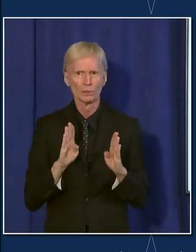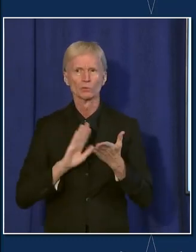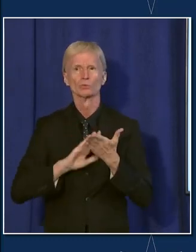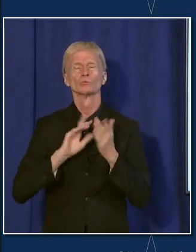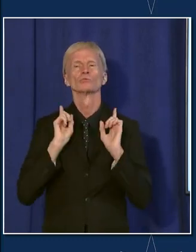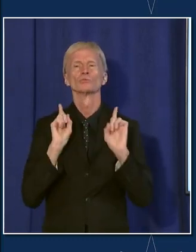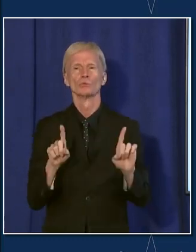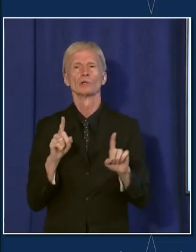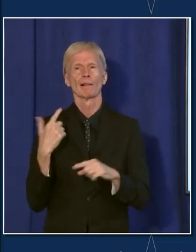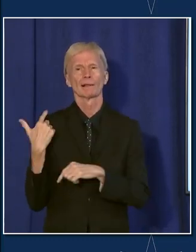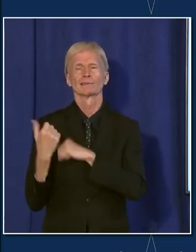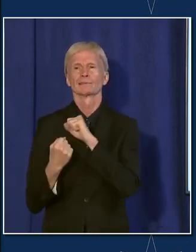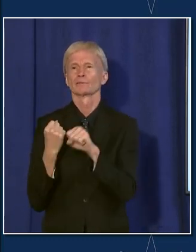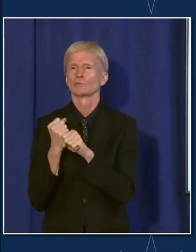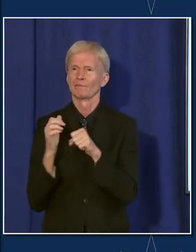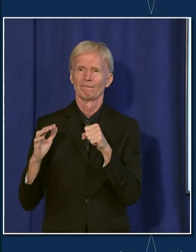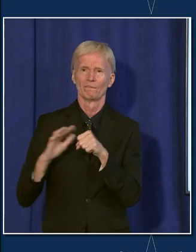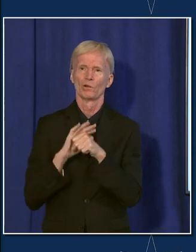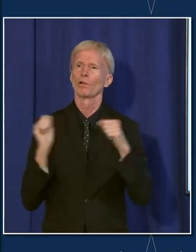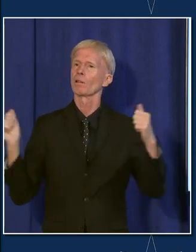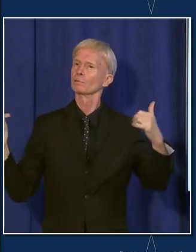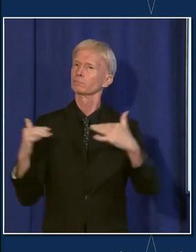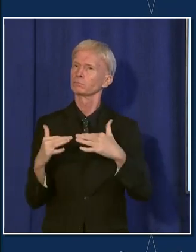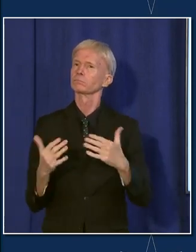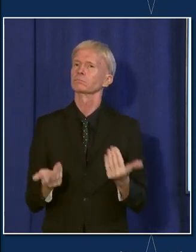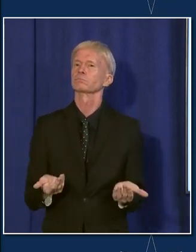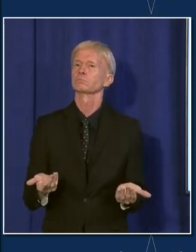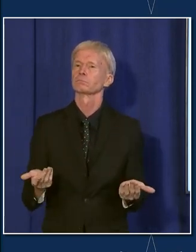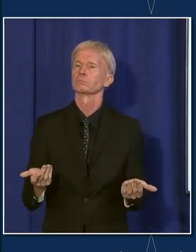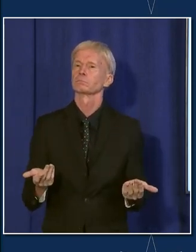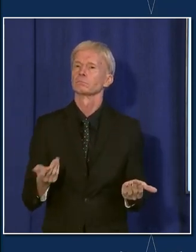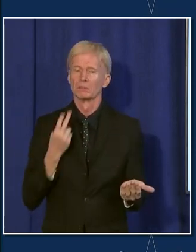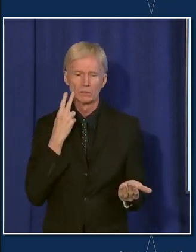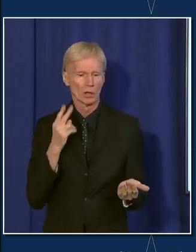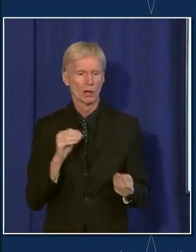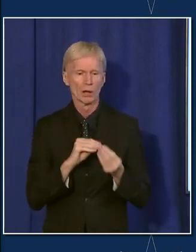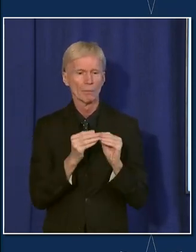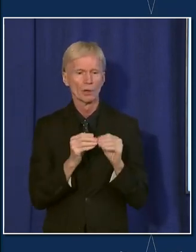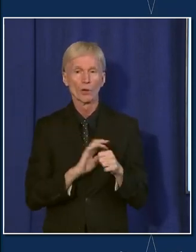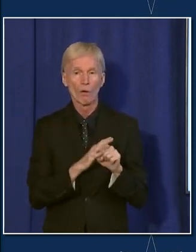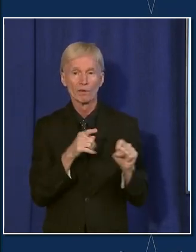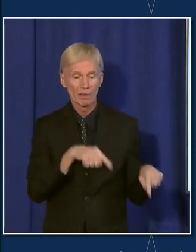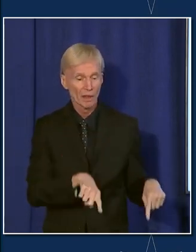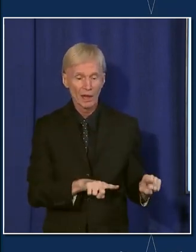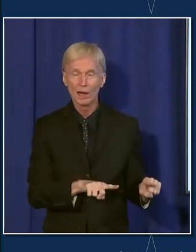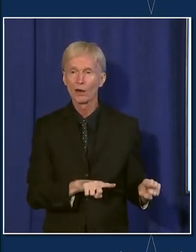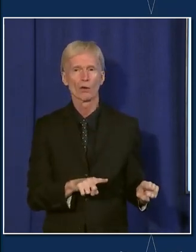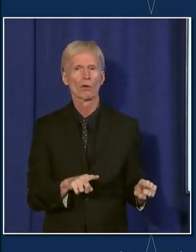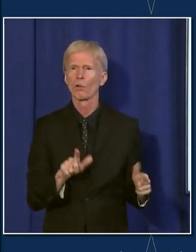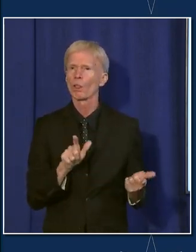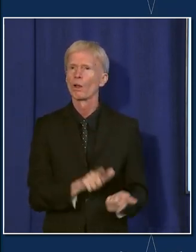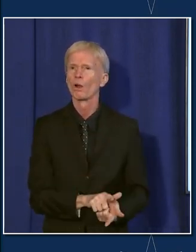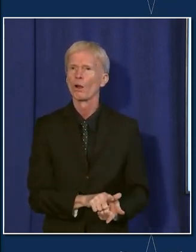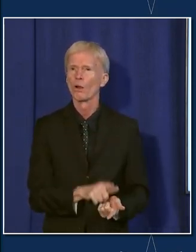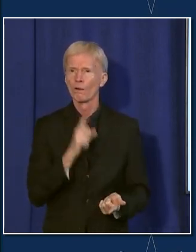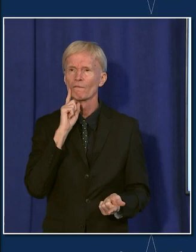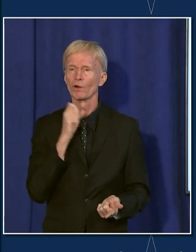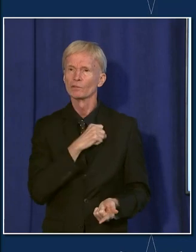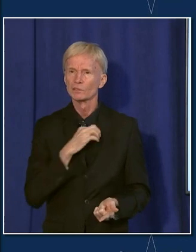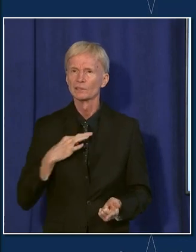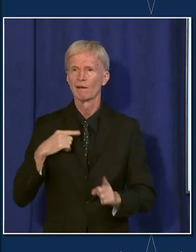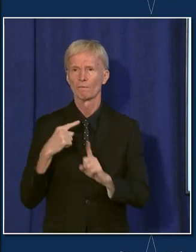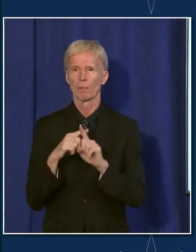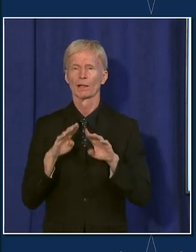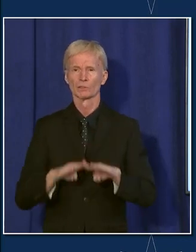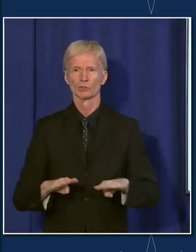year, really at about full capacity. And we saw lower rates of COVID for kids and staff in that school compared to